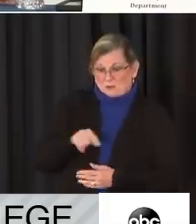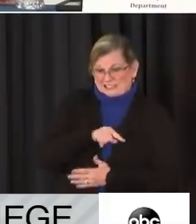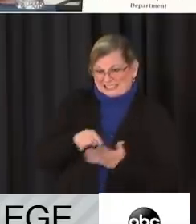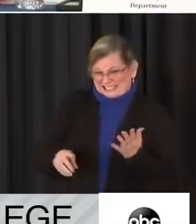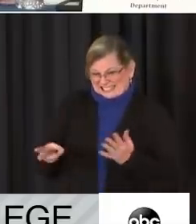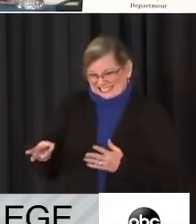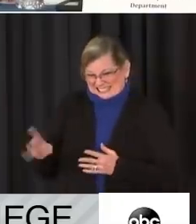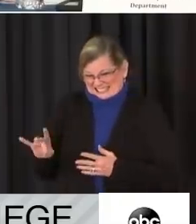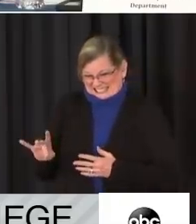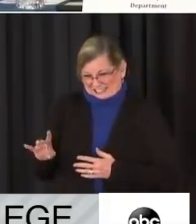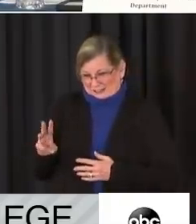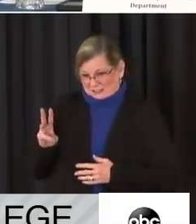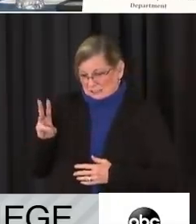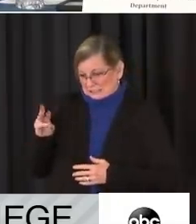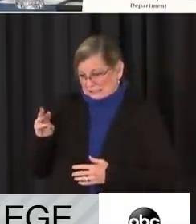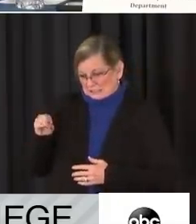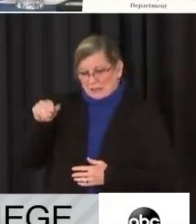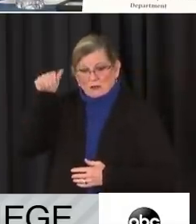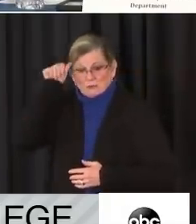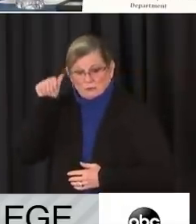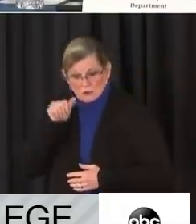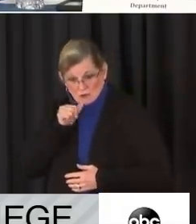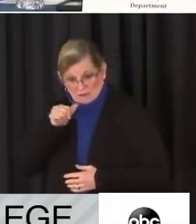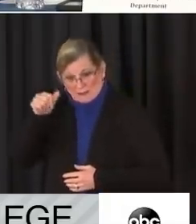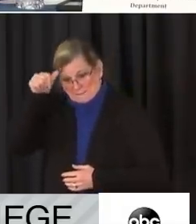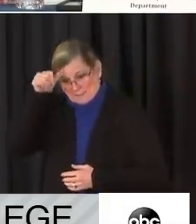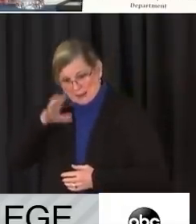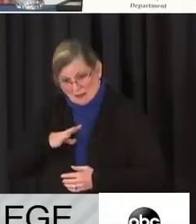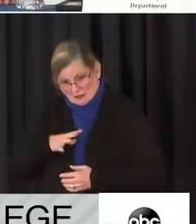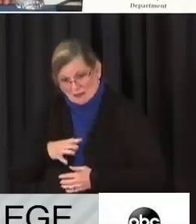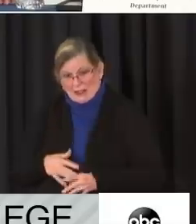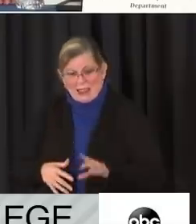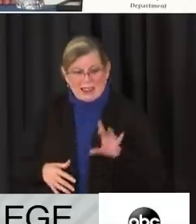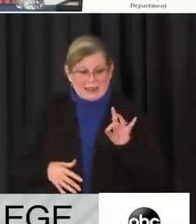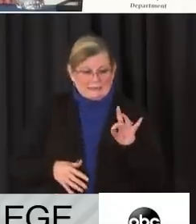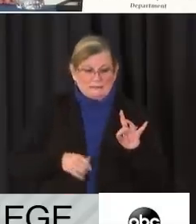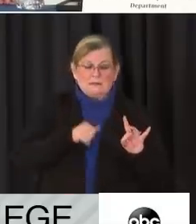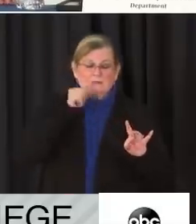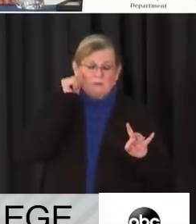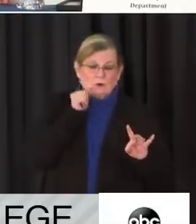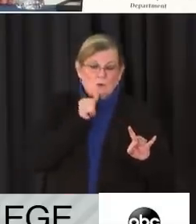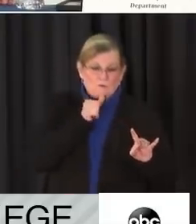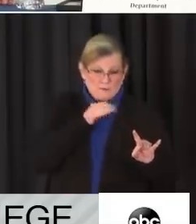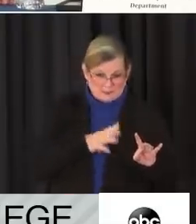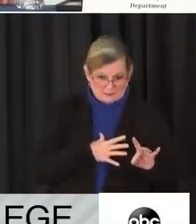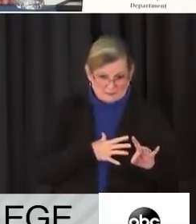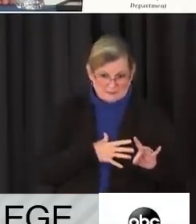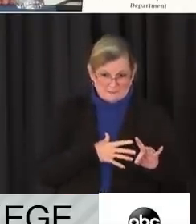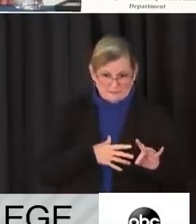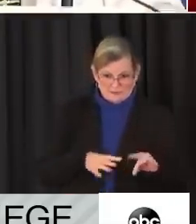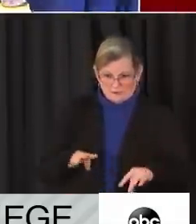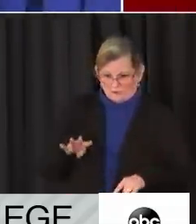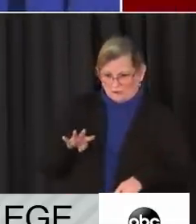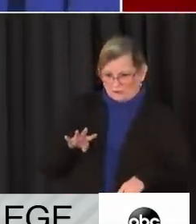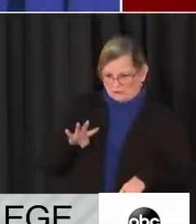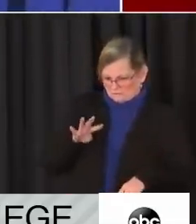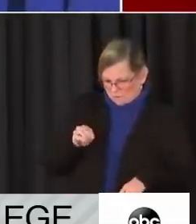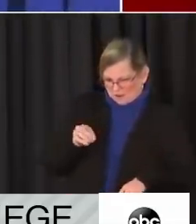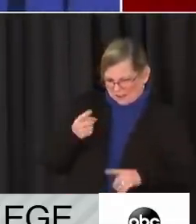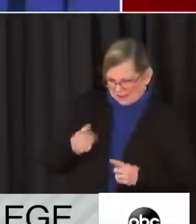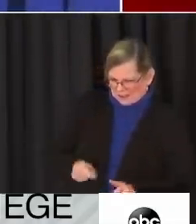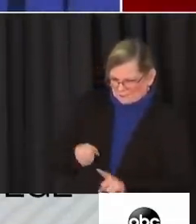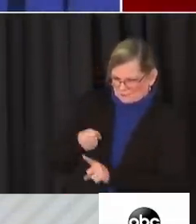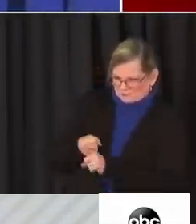60 were adult males and eight were adult females. 41 of those arrests occurred on U.S. Capitol grounds, and to my